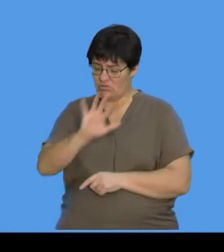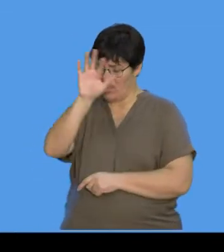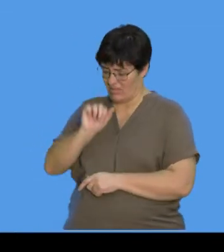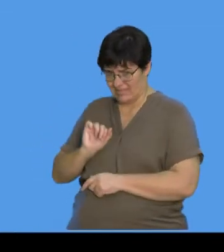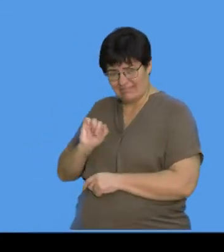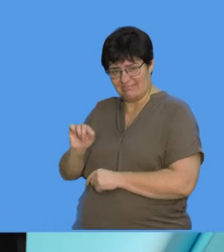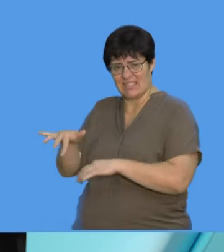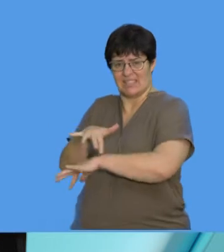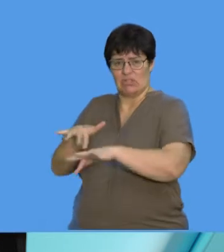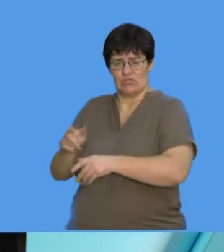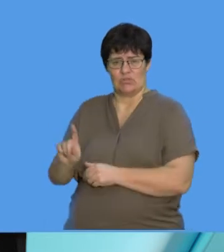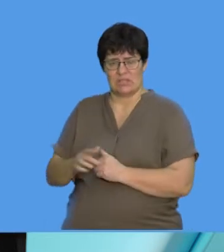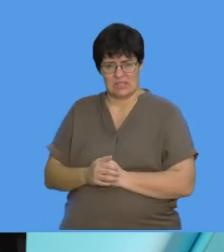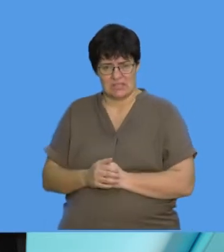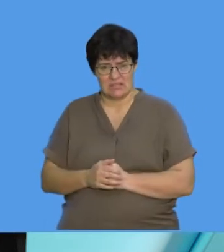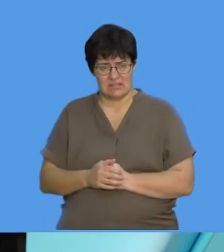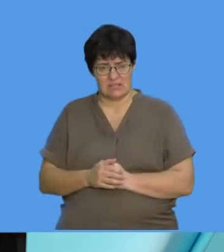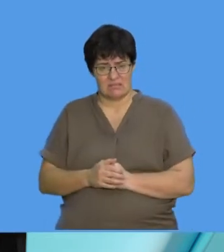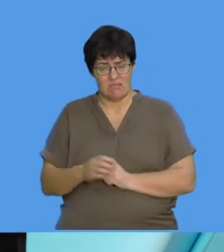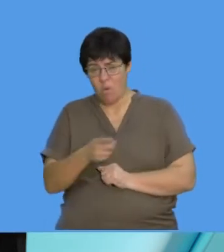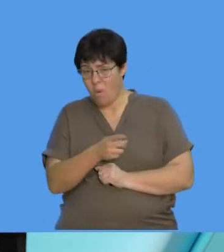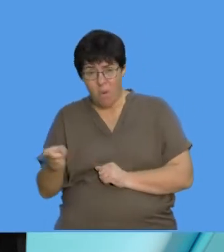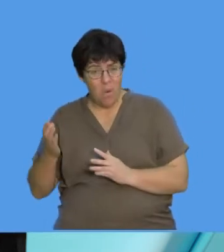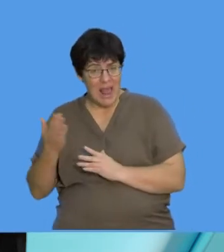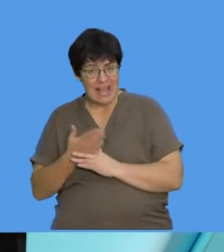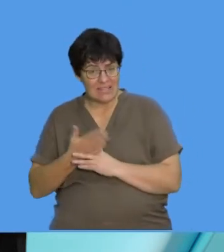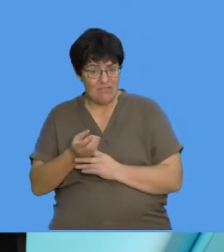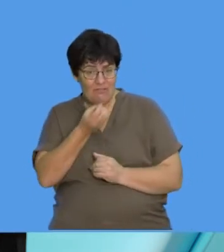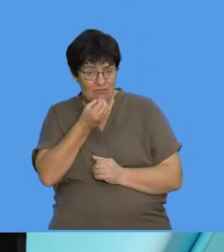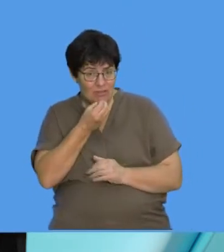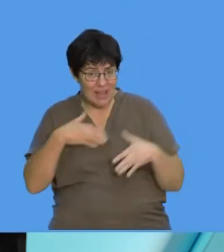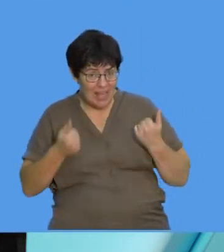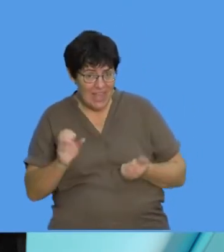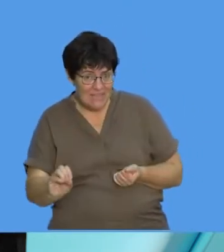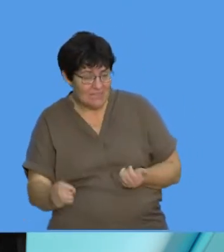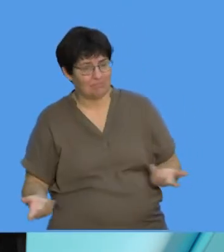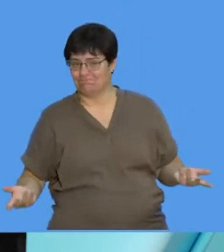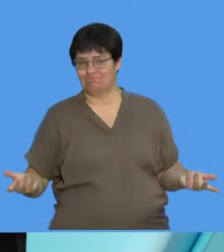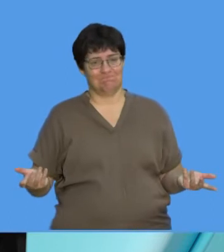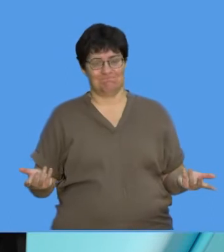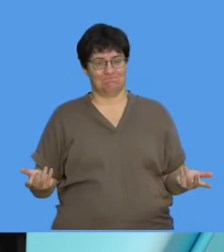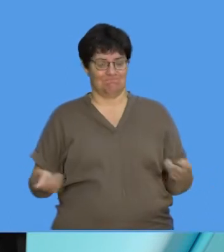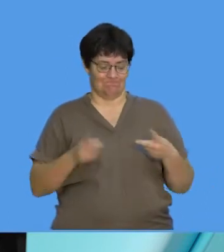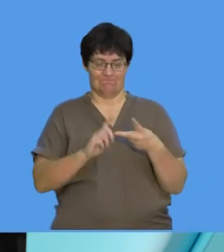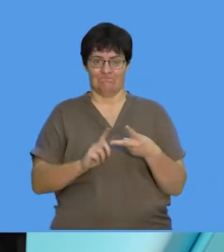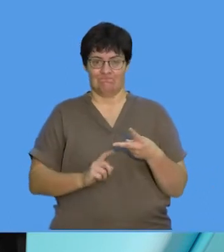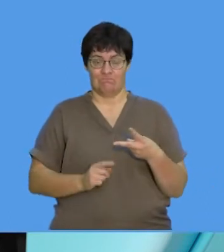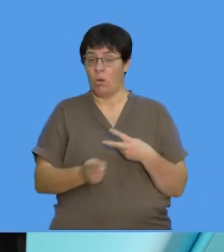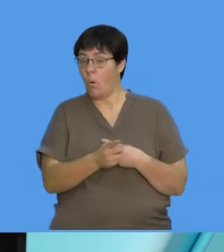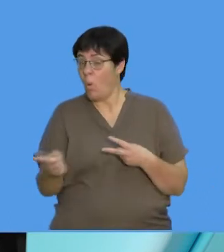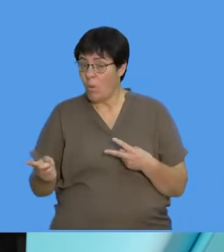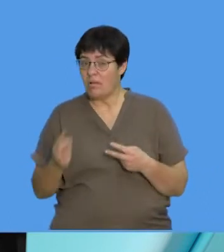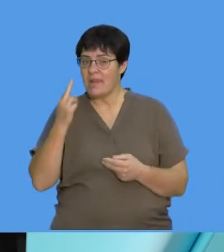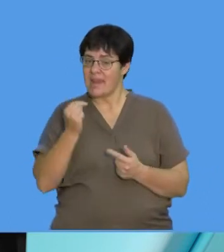situation, all right? Does everybody have access to healthy foods? No. Does everybody